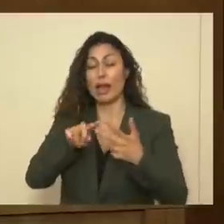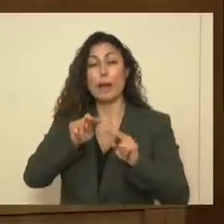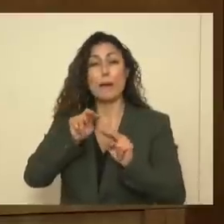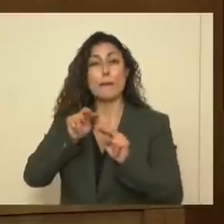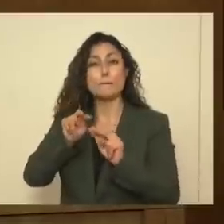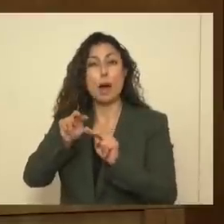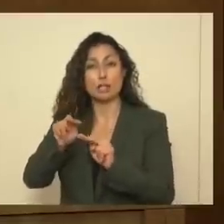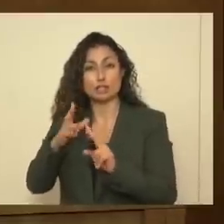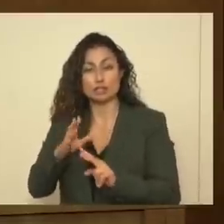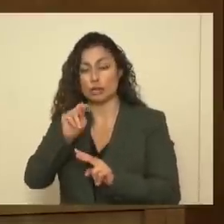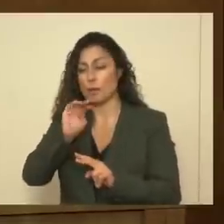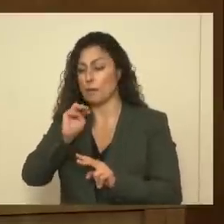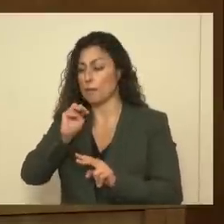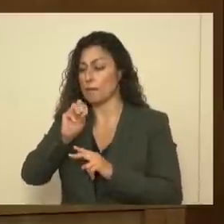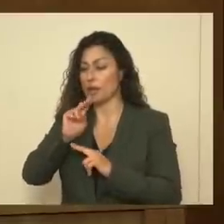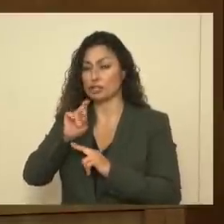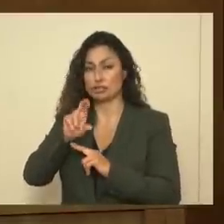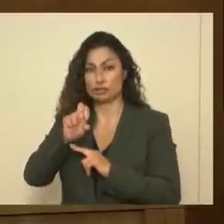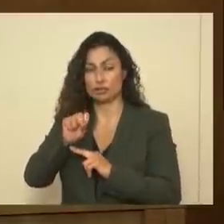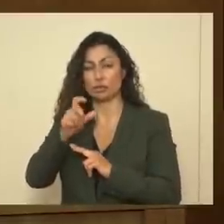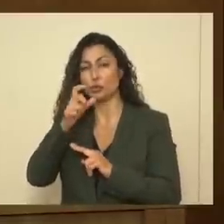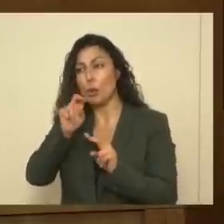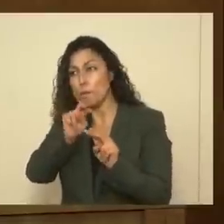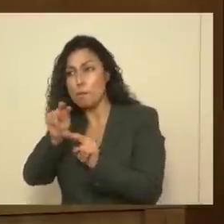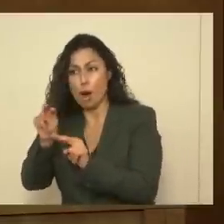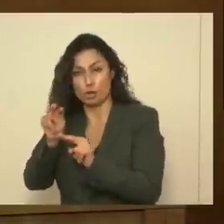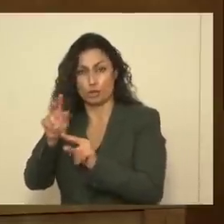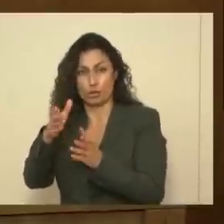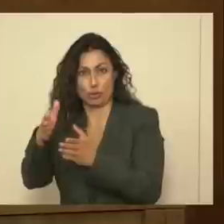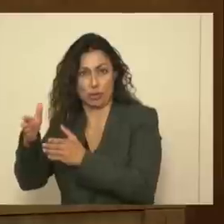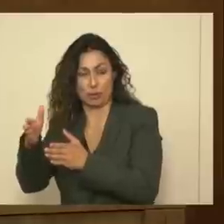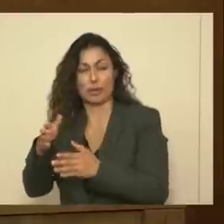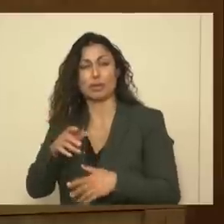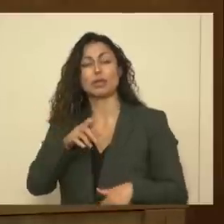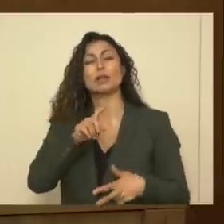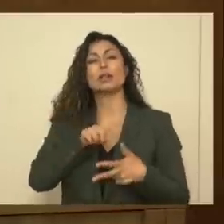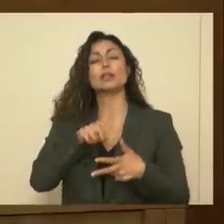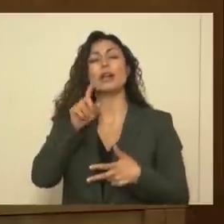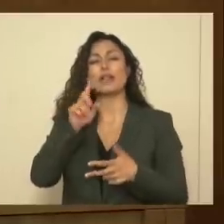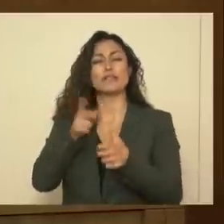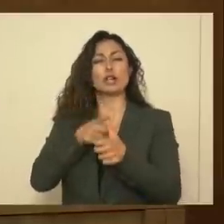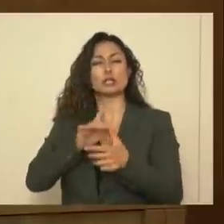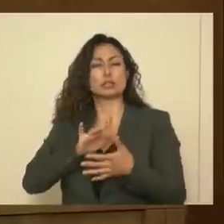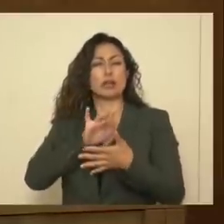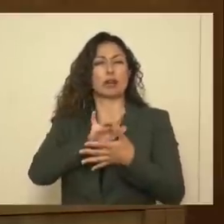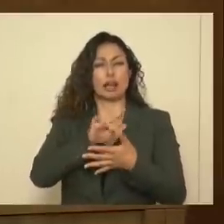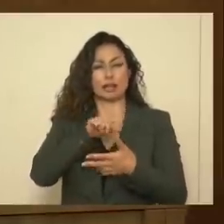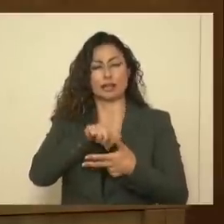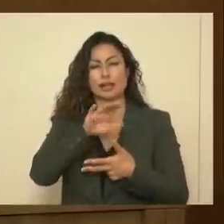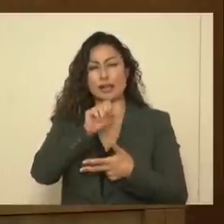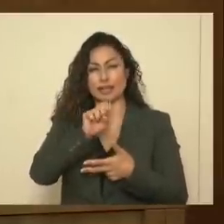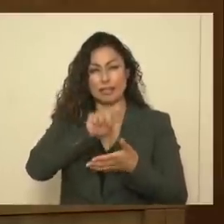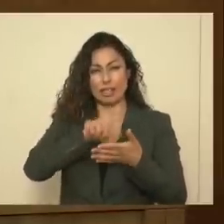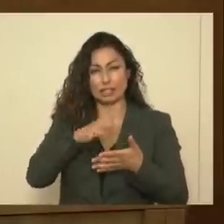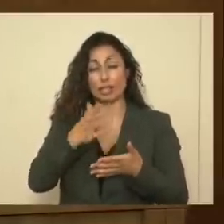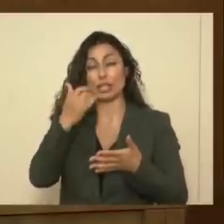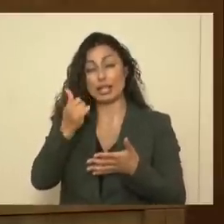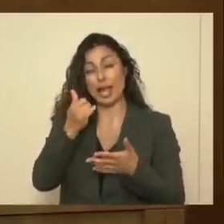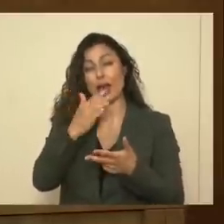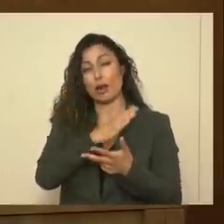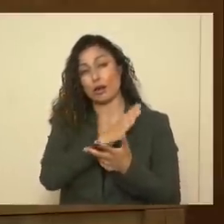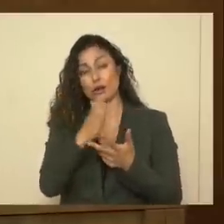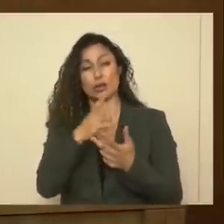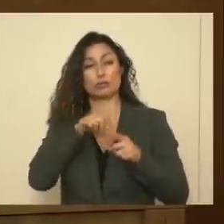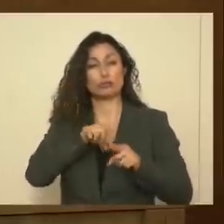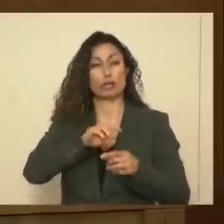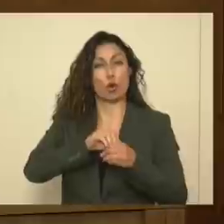folks. DOH first staffed up the case investigators for this pandemic. Now, nearing the end of